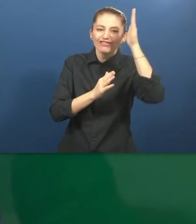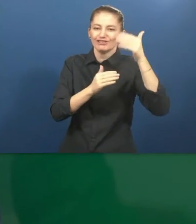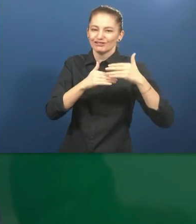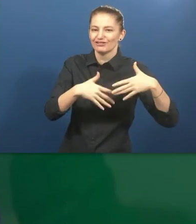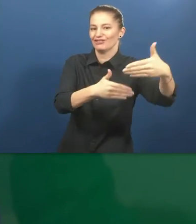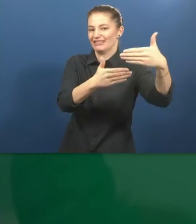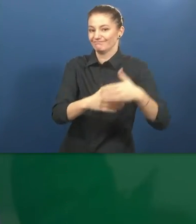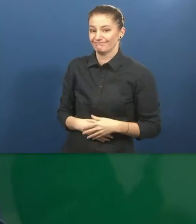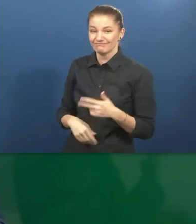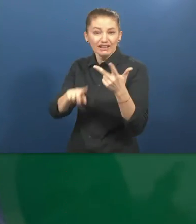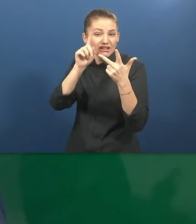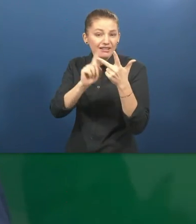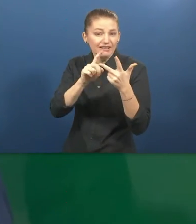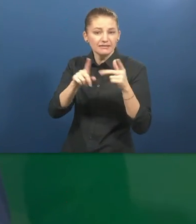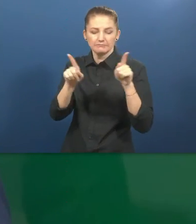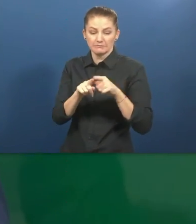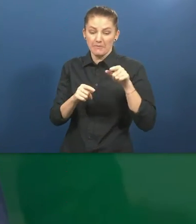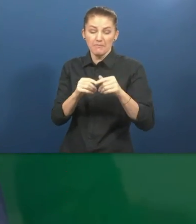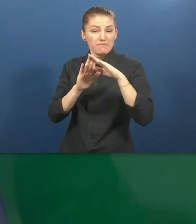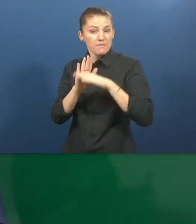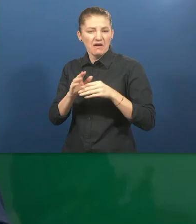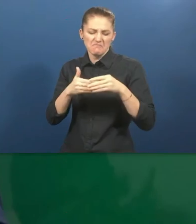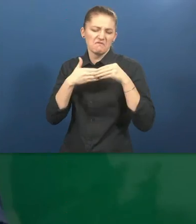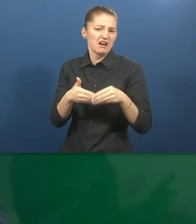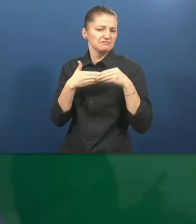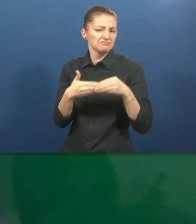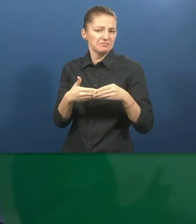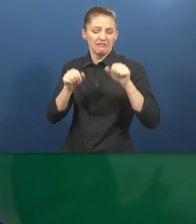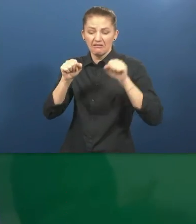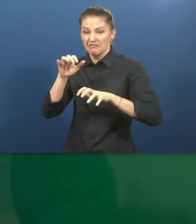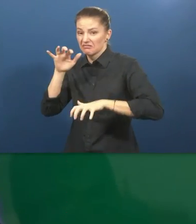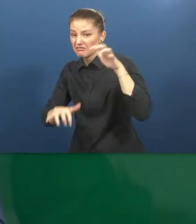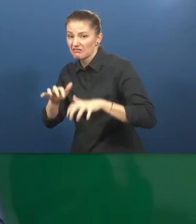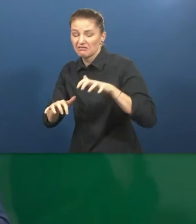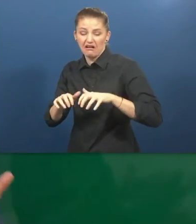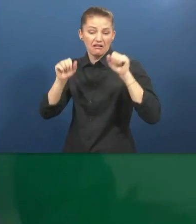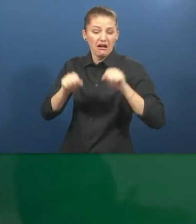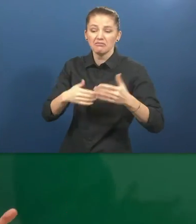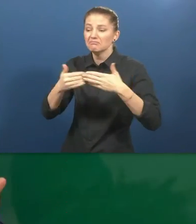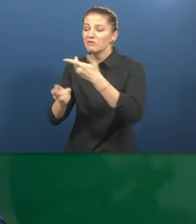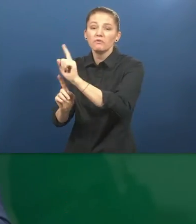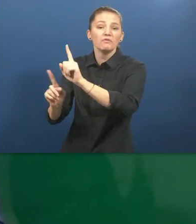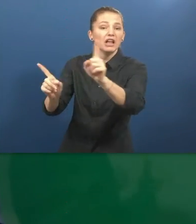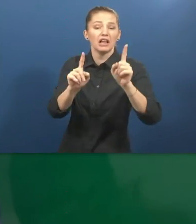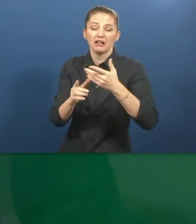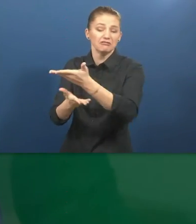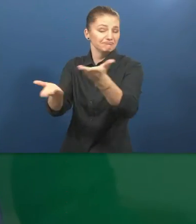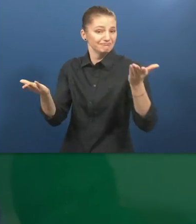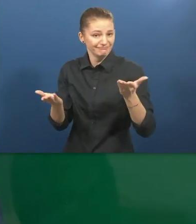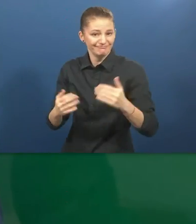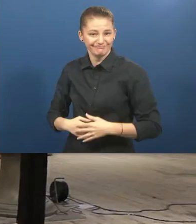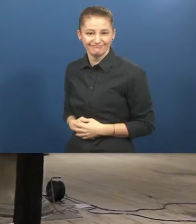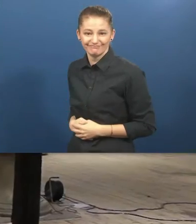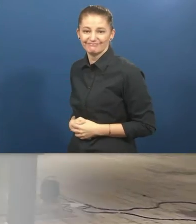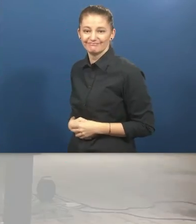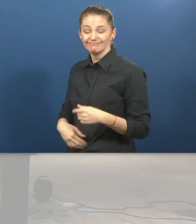motivation for the future. And third, the program is perfectly scalable. We can do it digitally and we can do it wherever it